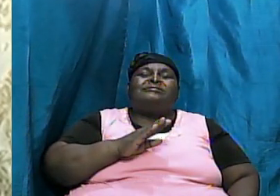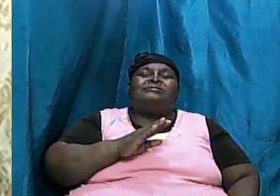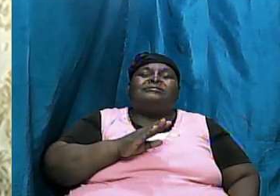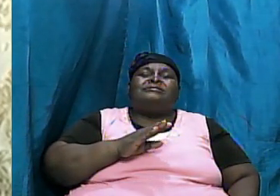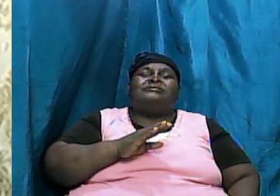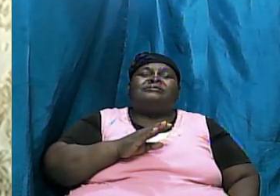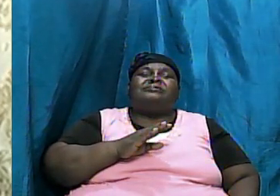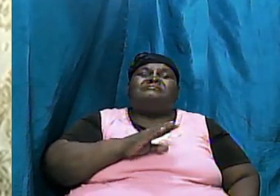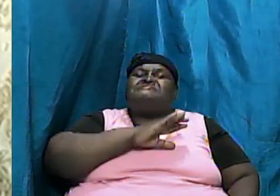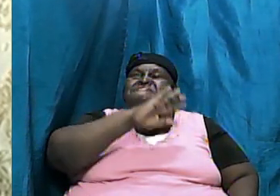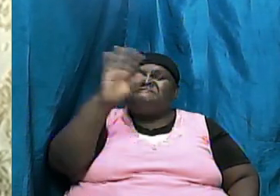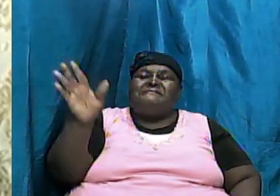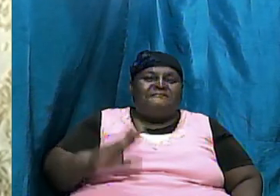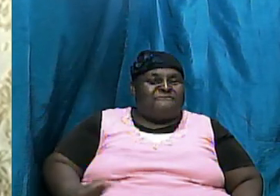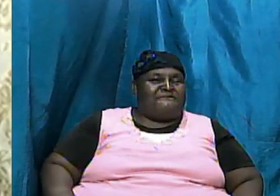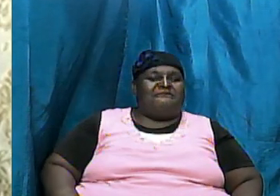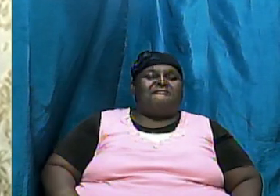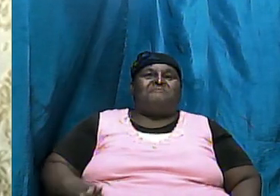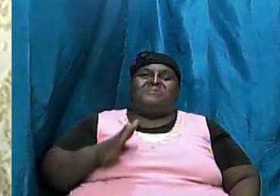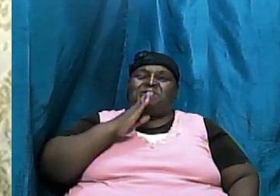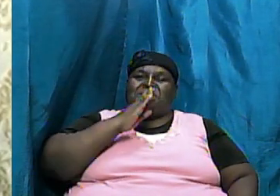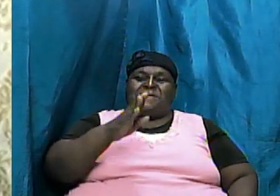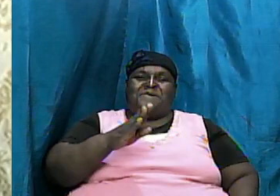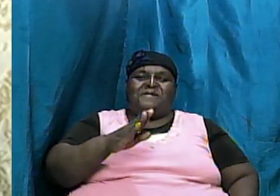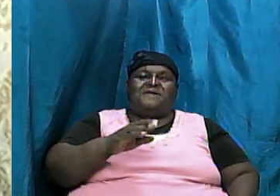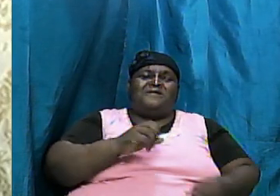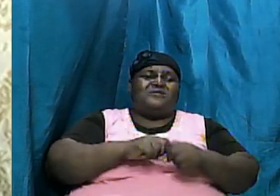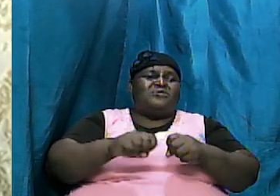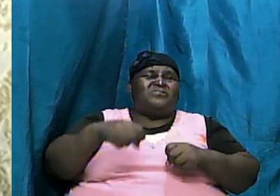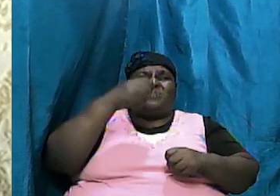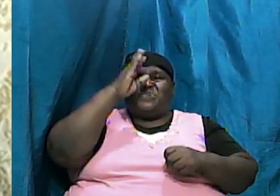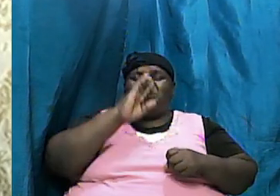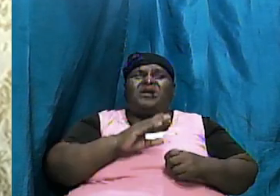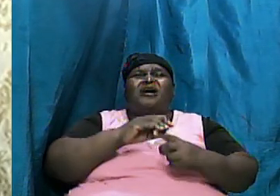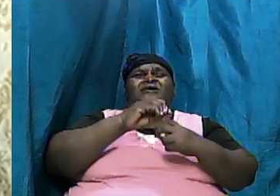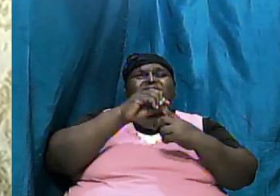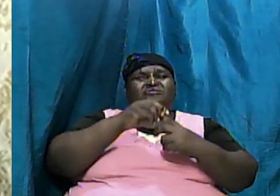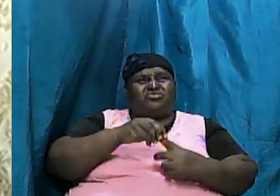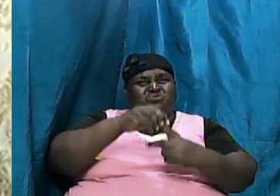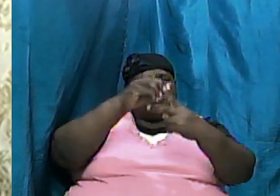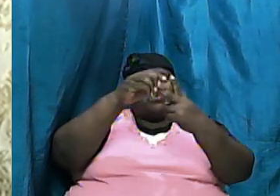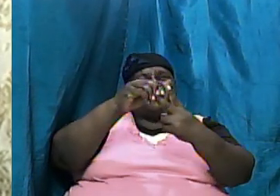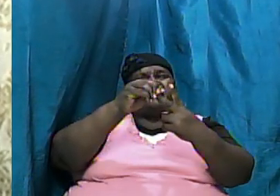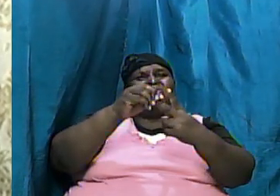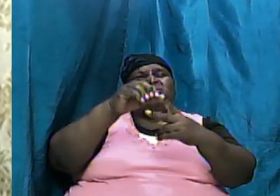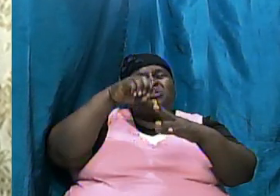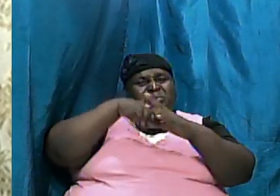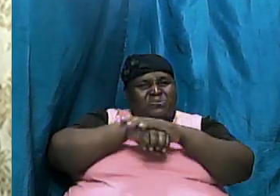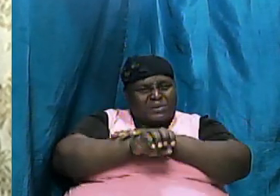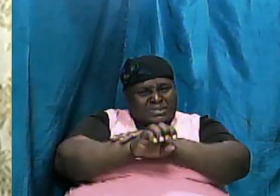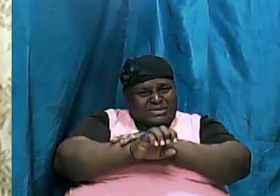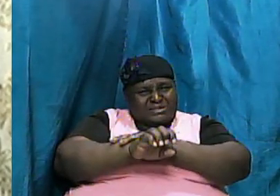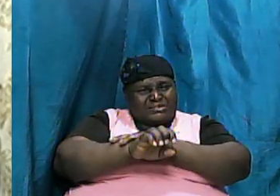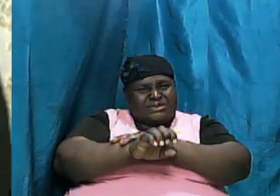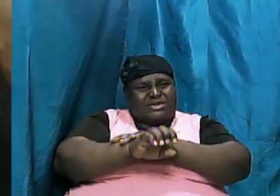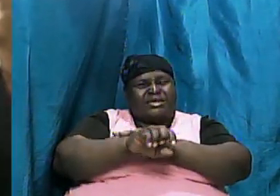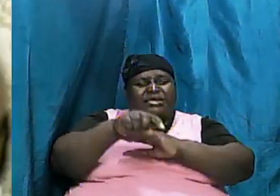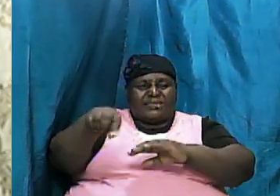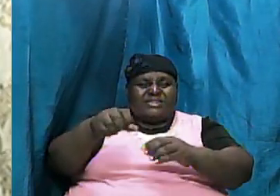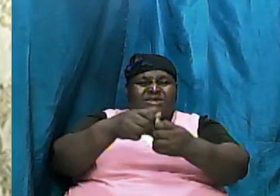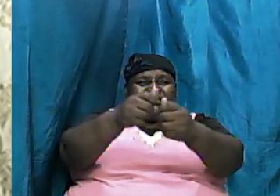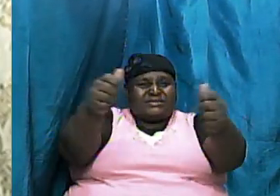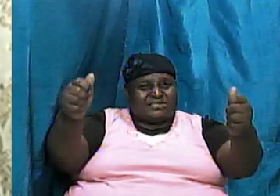and so he chose to enter into this space called time and